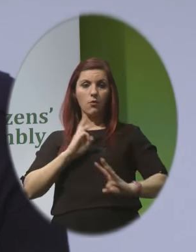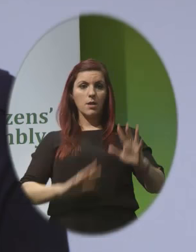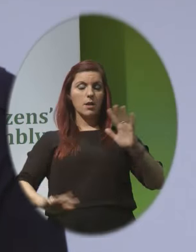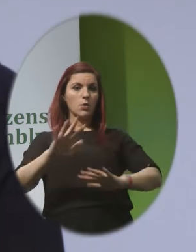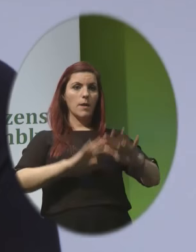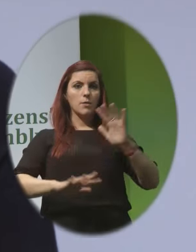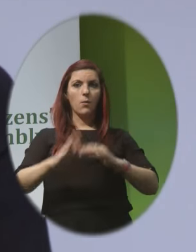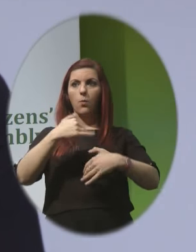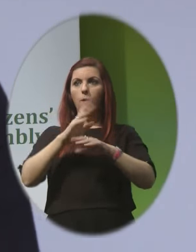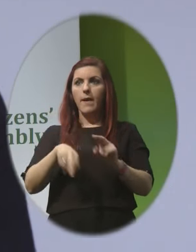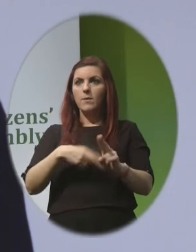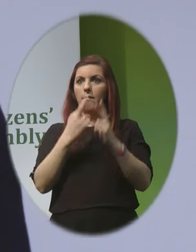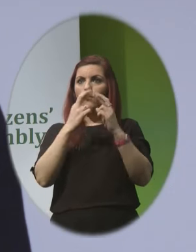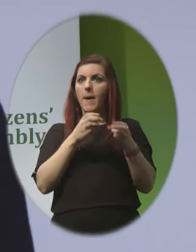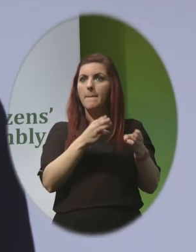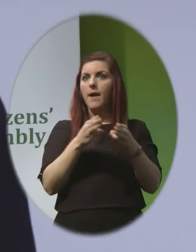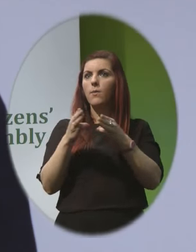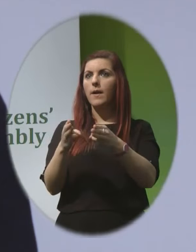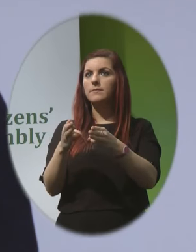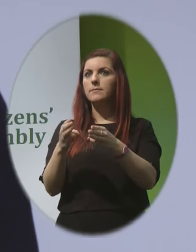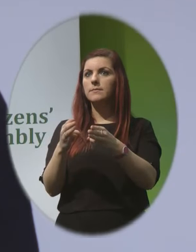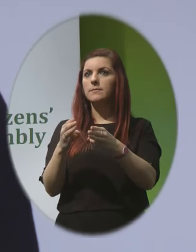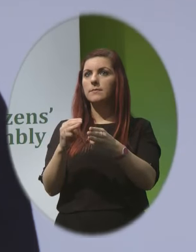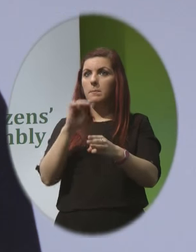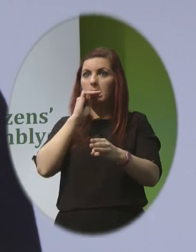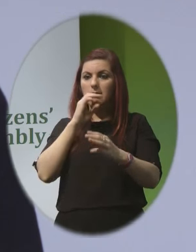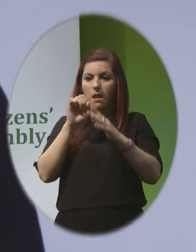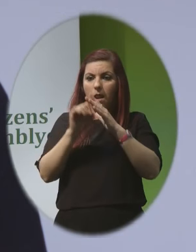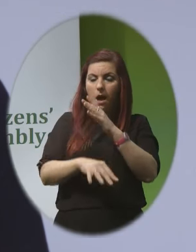proper referral pathway results in a loss of continuity of care